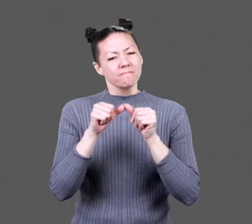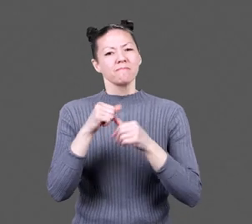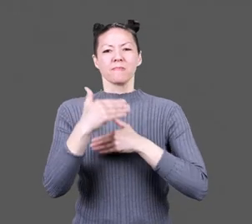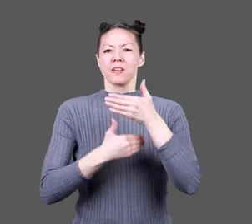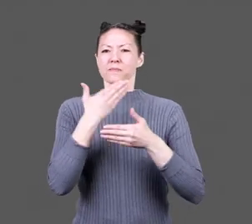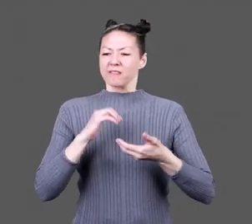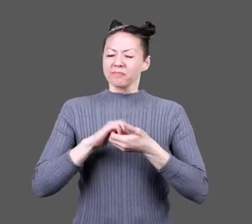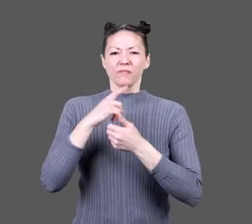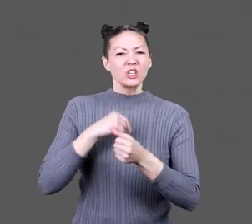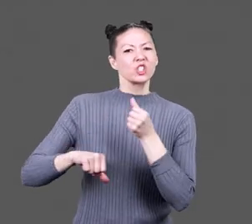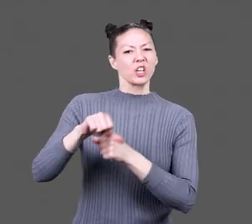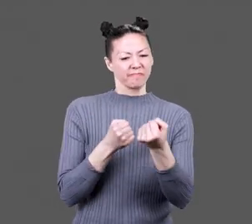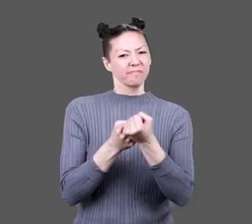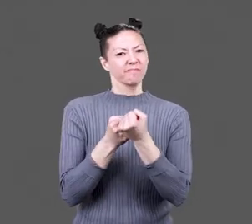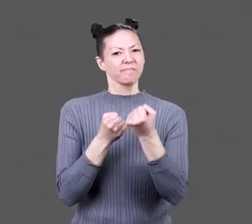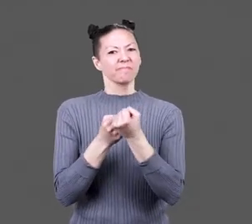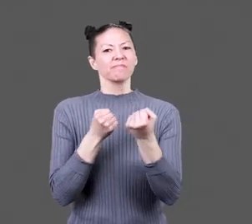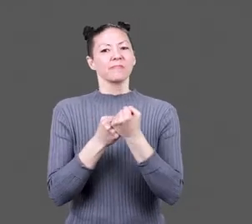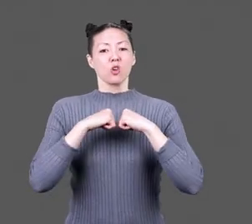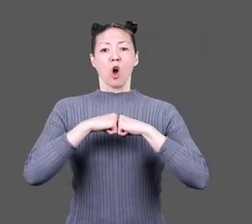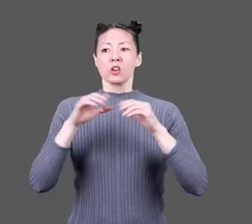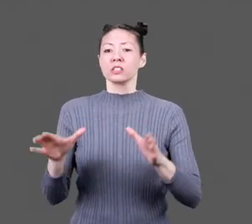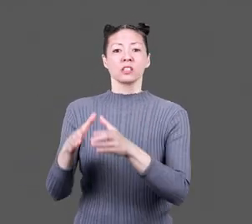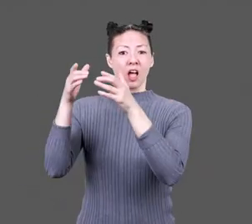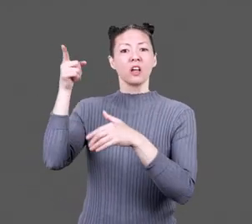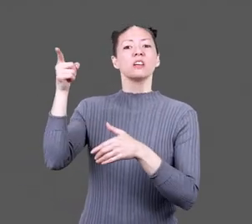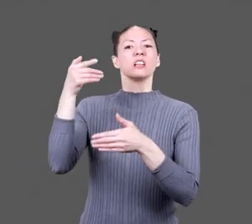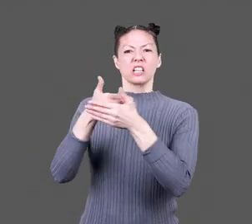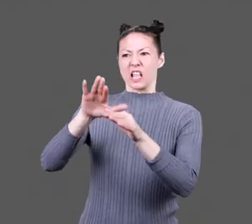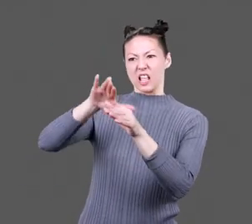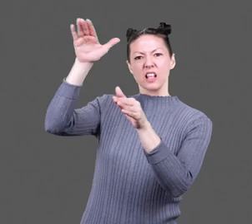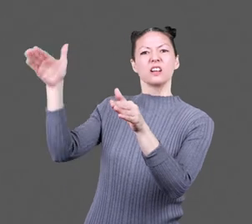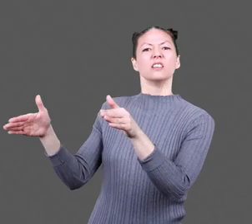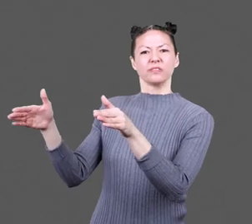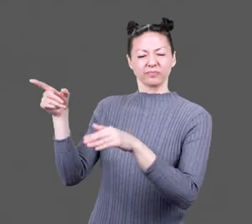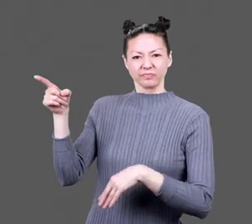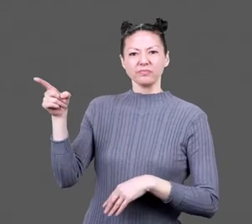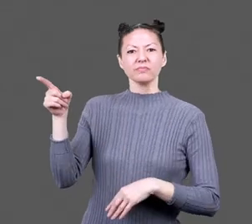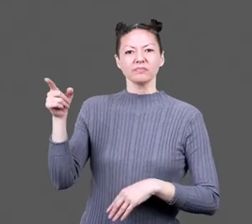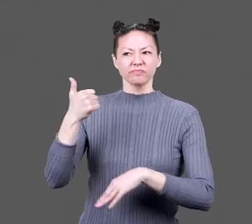help make life better for each other. A guard tower stands near a hill.